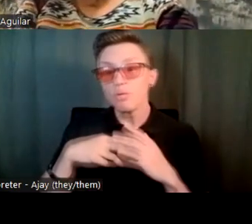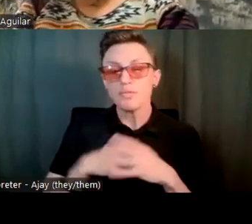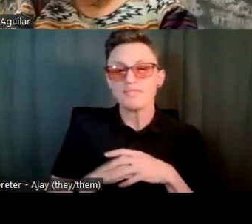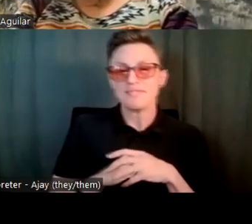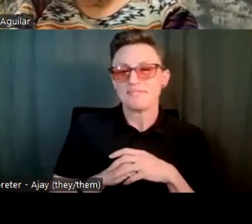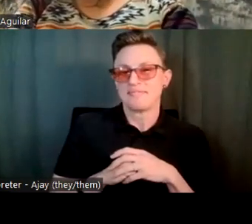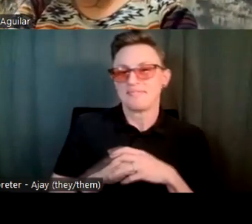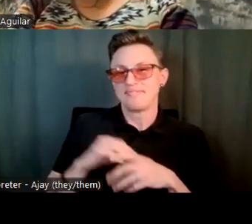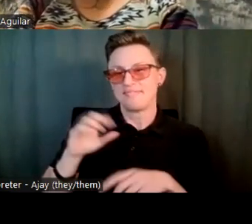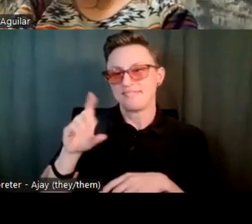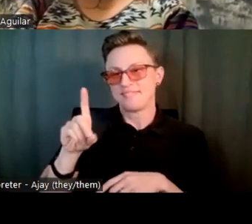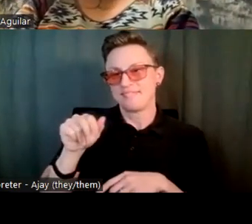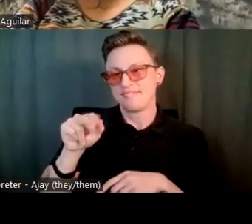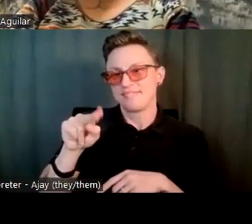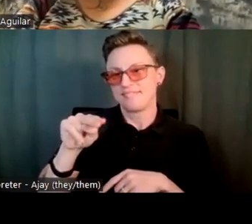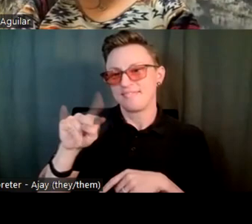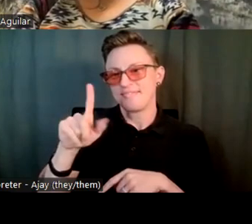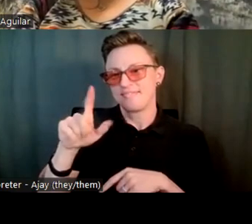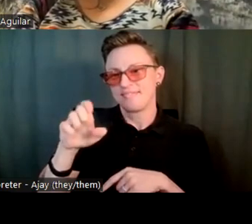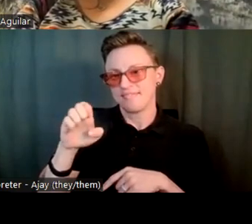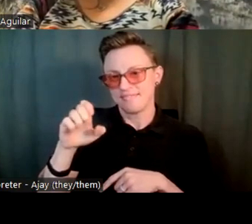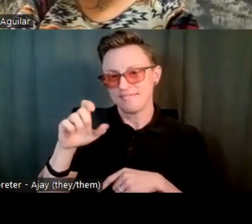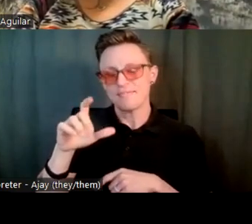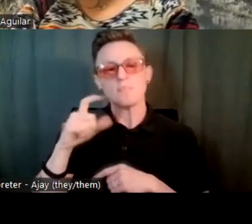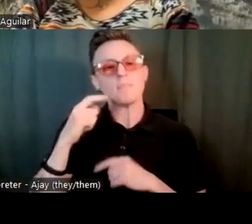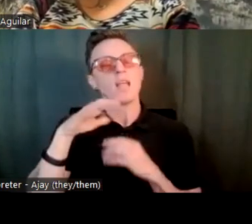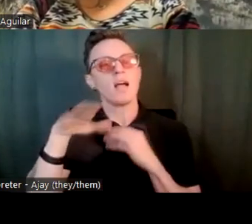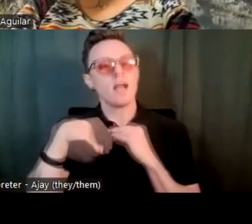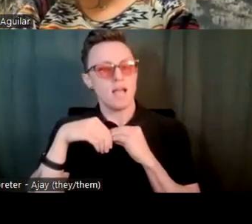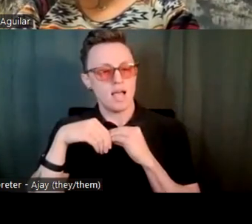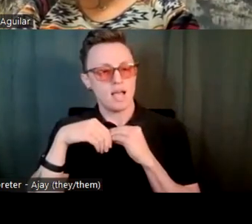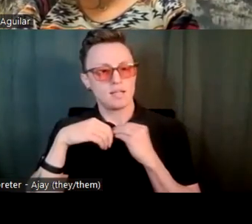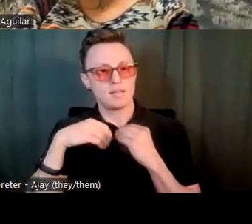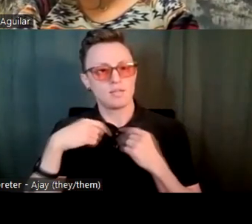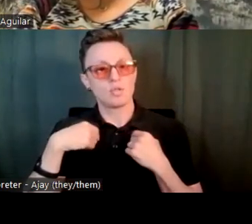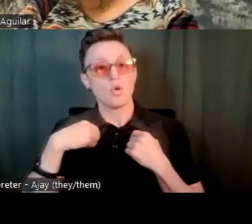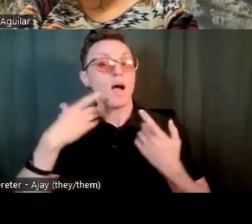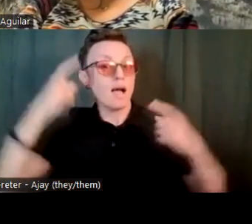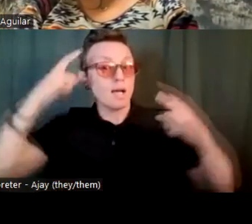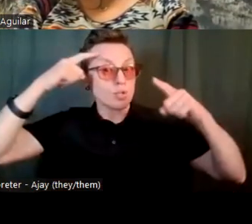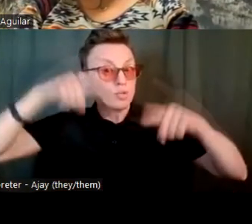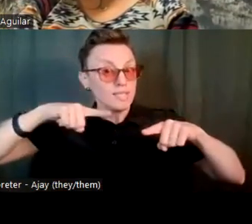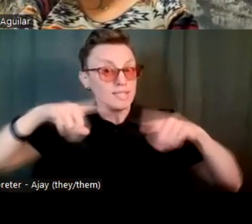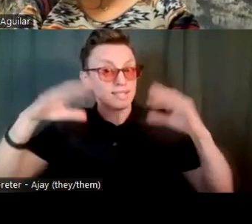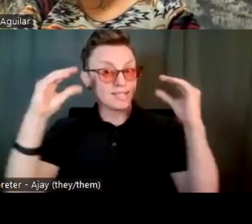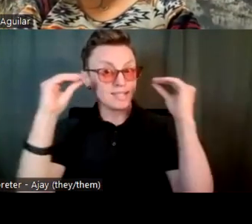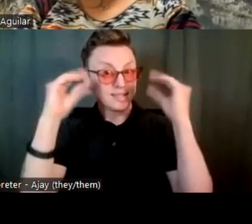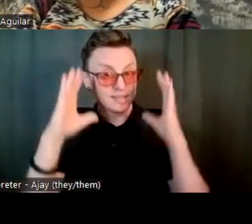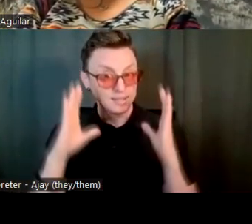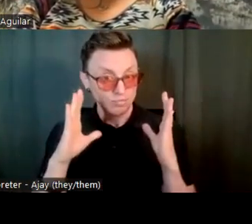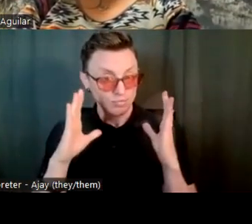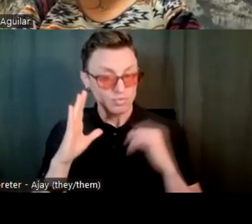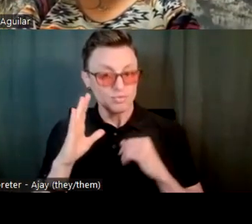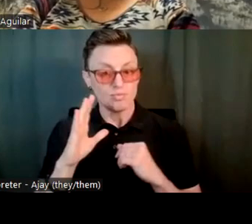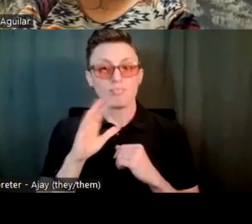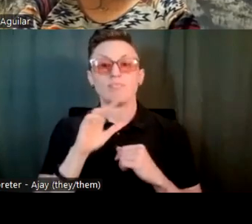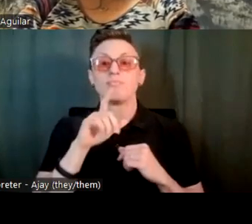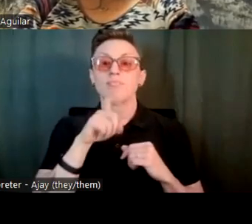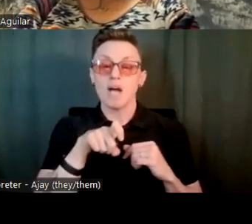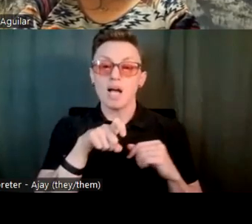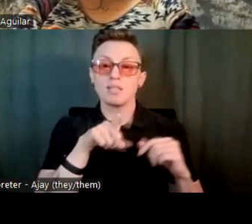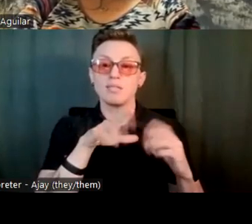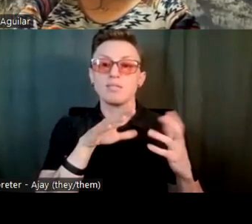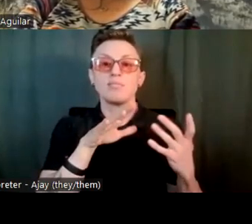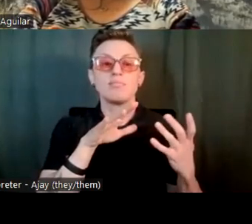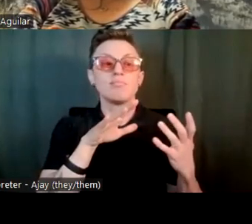Um, I'll say, um, that, um, I agree the teachers need to take more of a role, um,